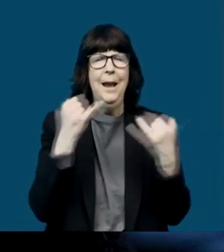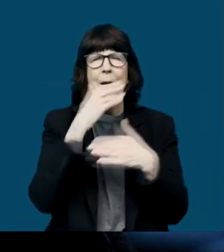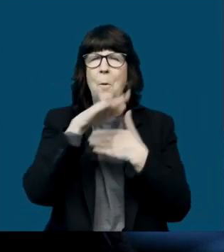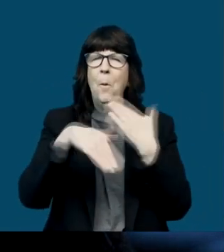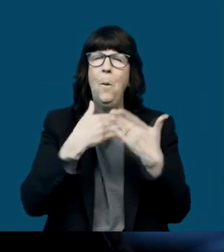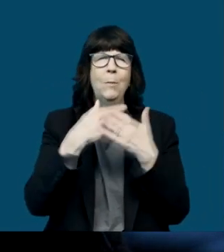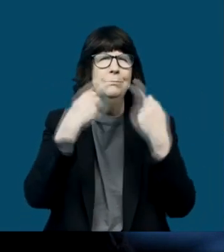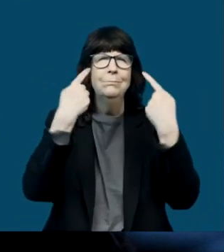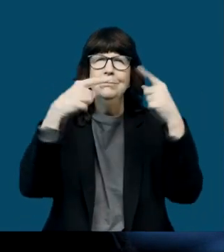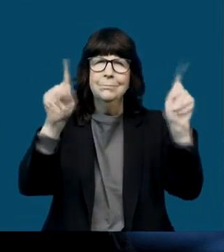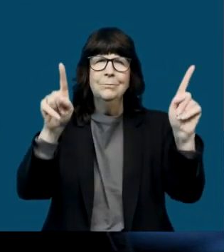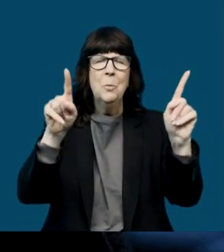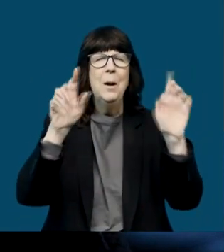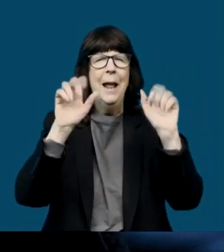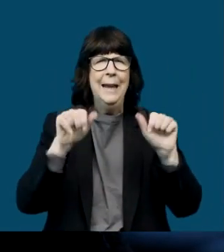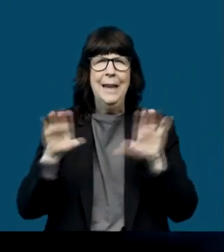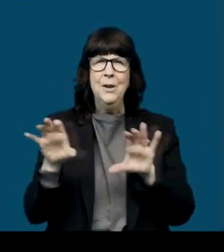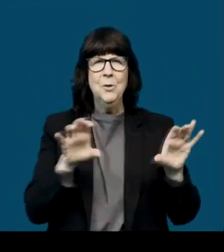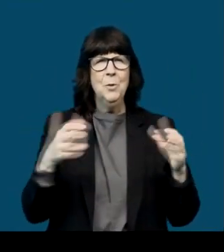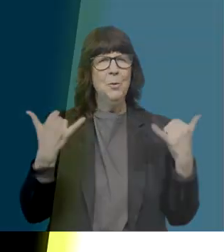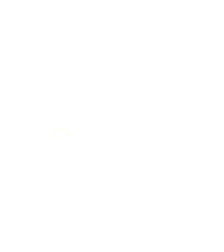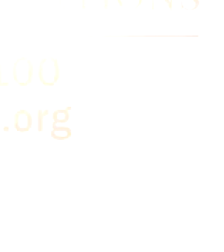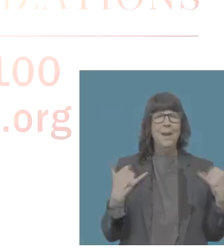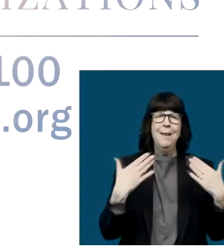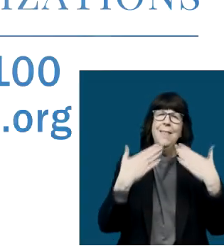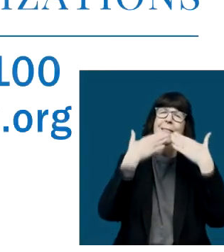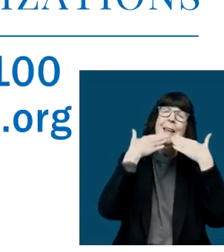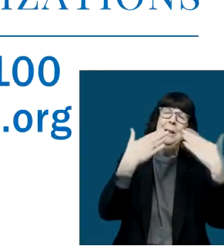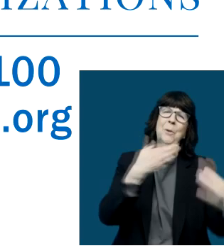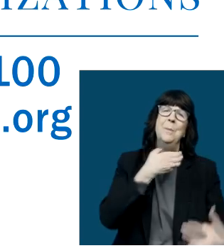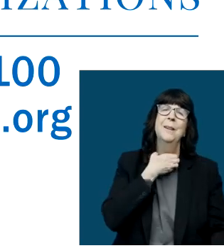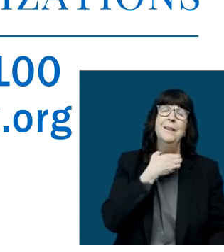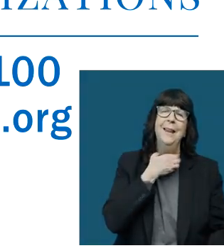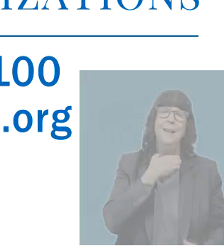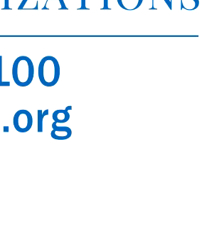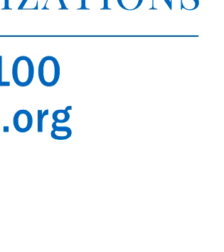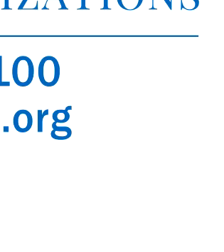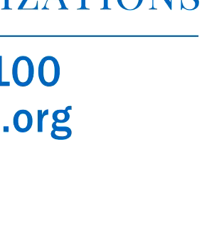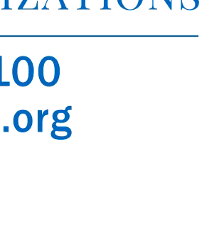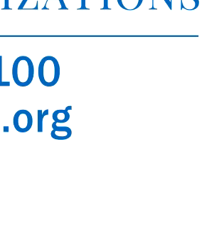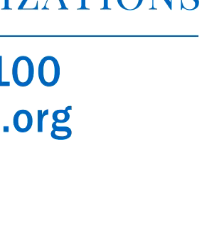and what I can do. Thank you.